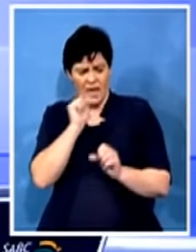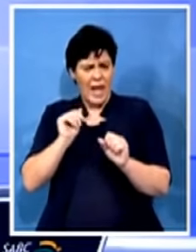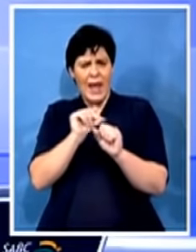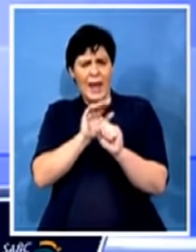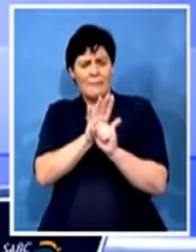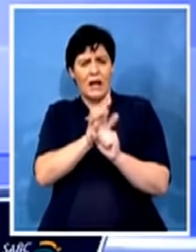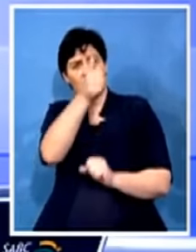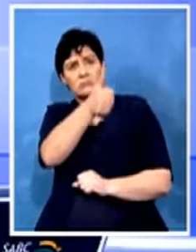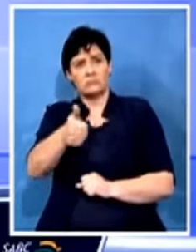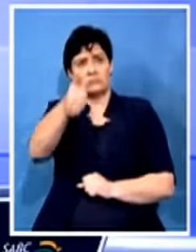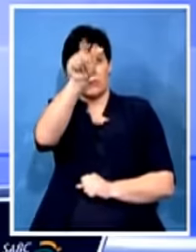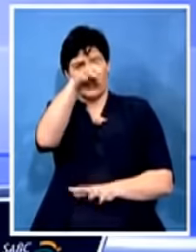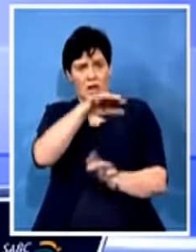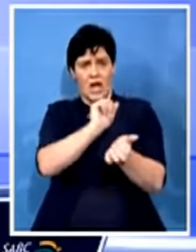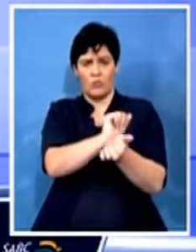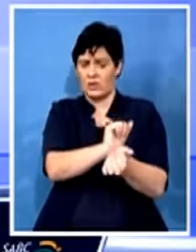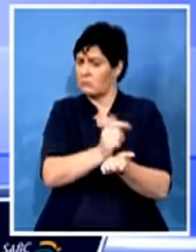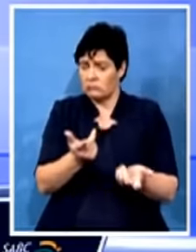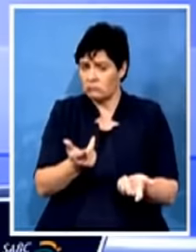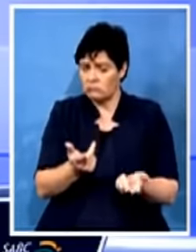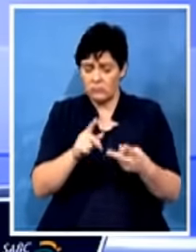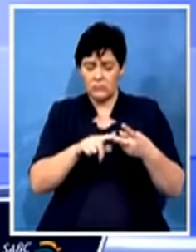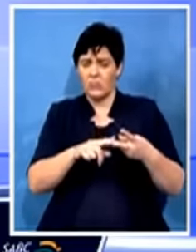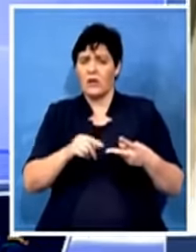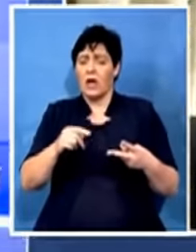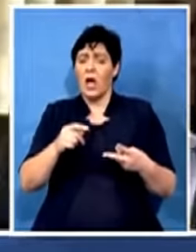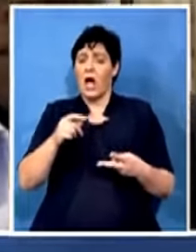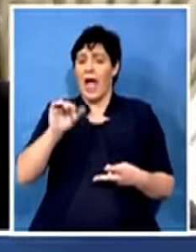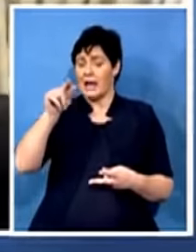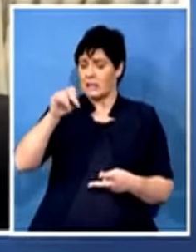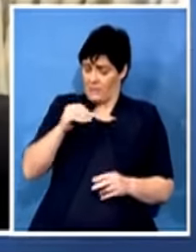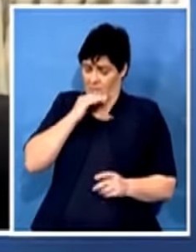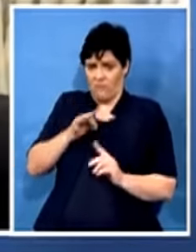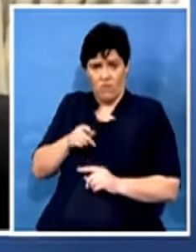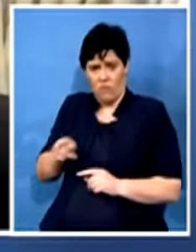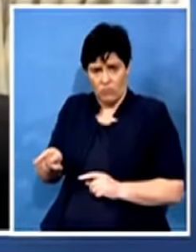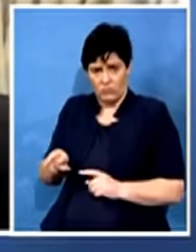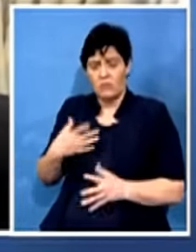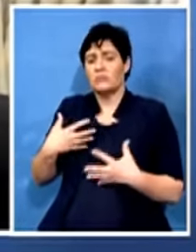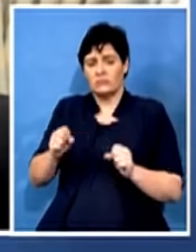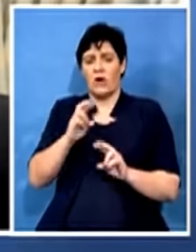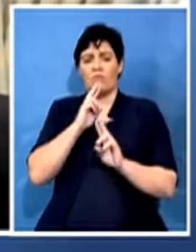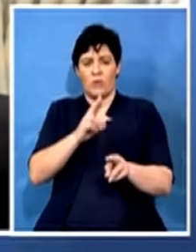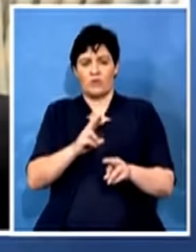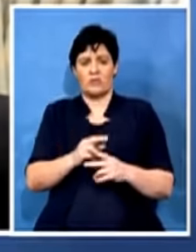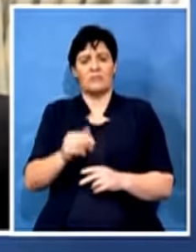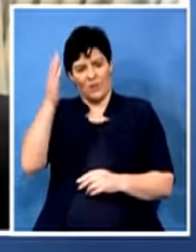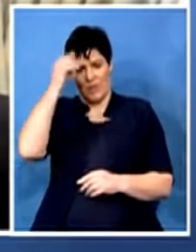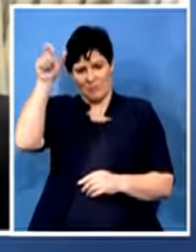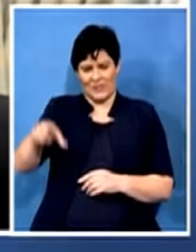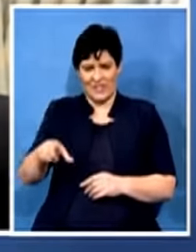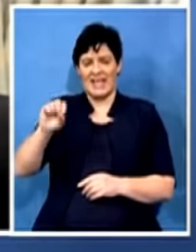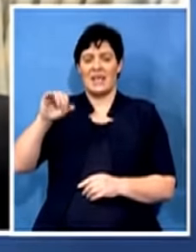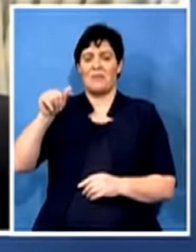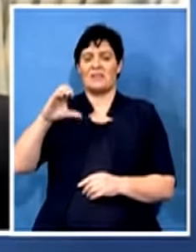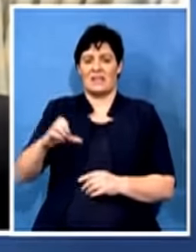what does it mean for the governing party? Let's find out. Bring in our reporter, man in the know, SABC reporter Samkele Maseko. He's joining us now